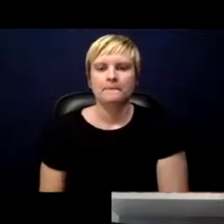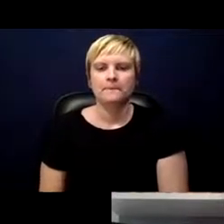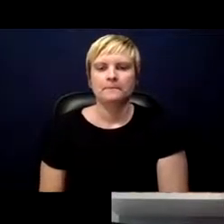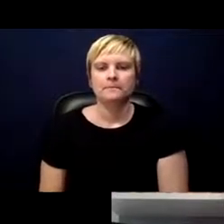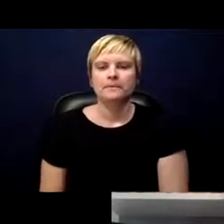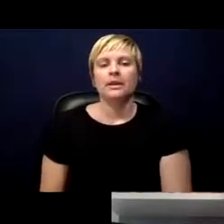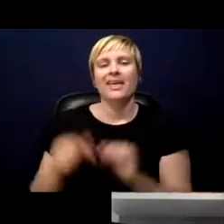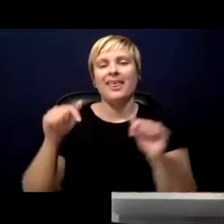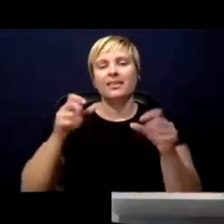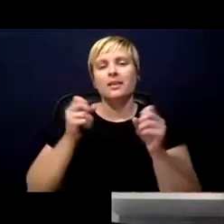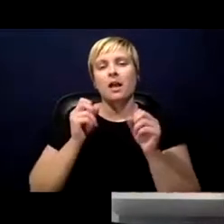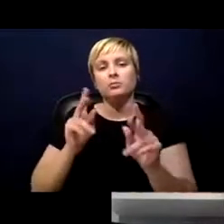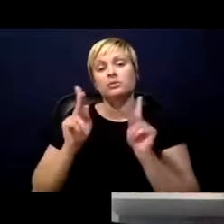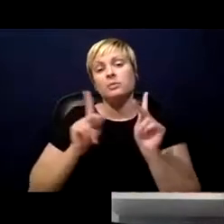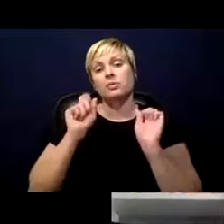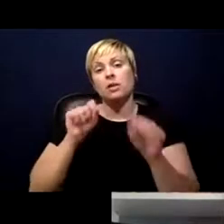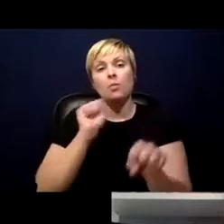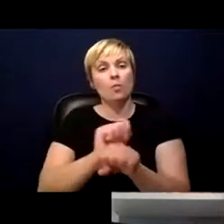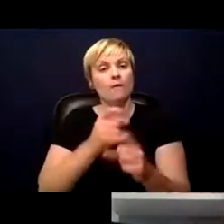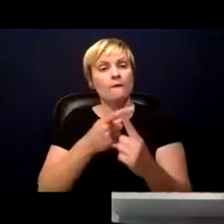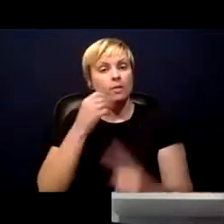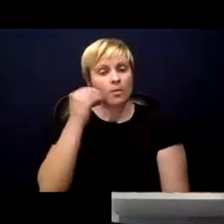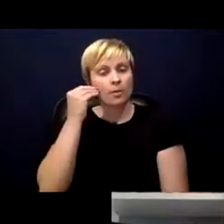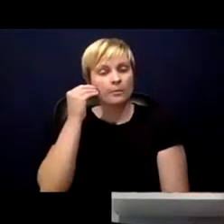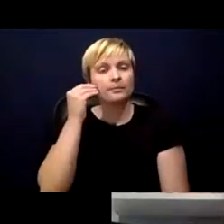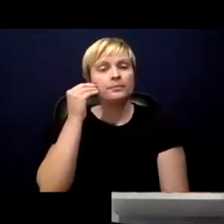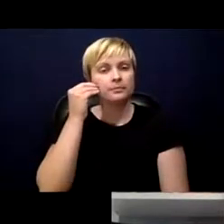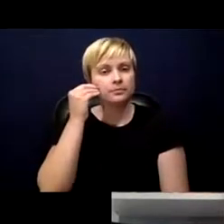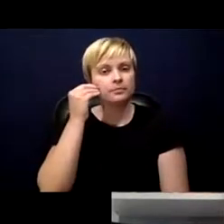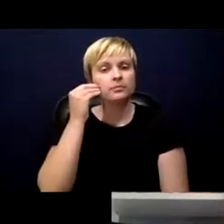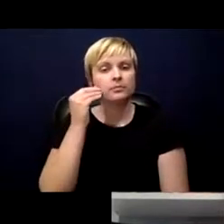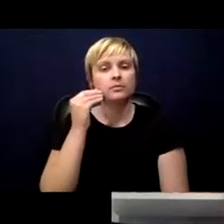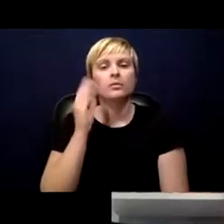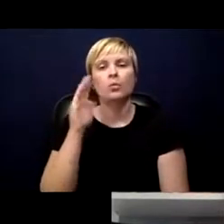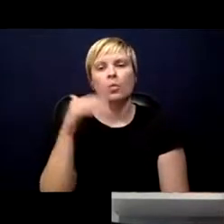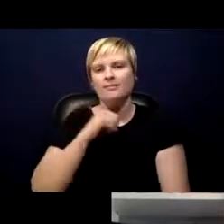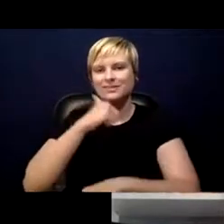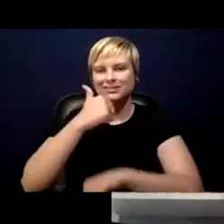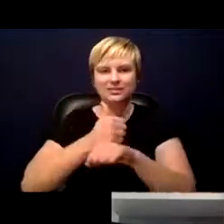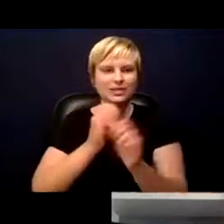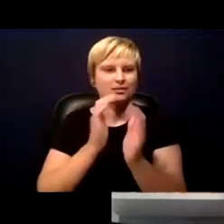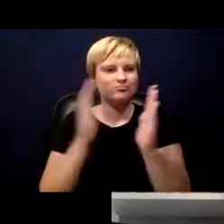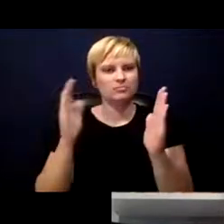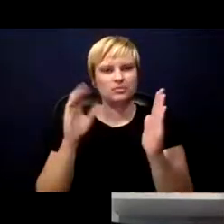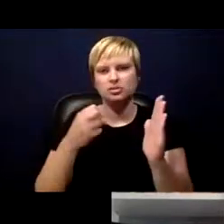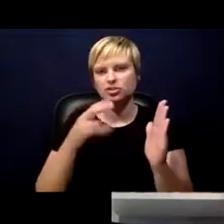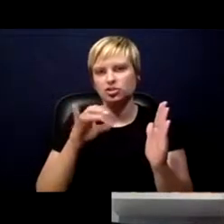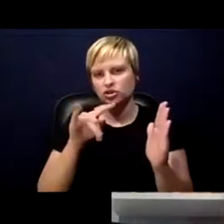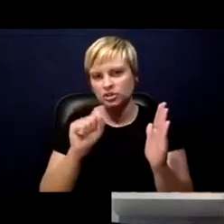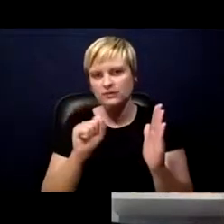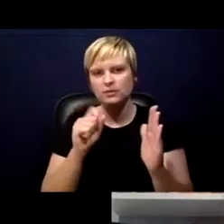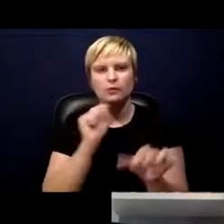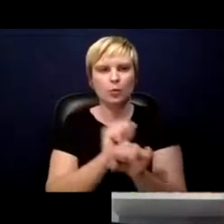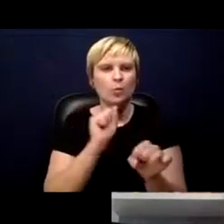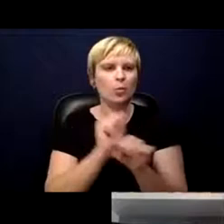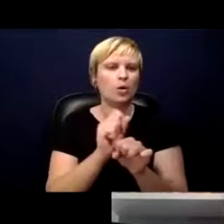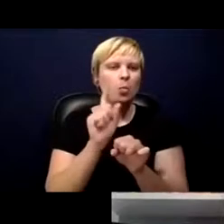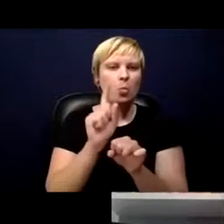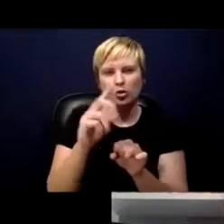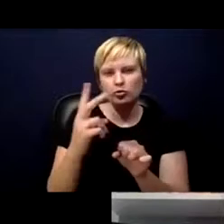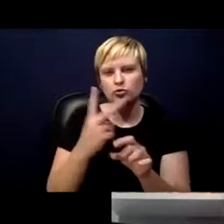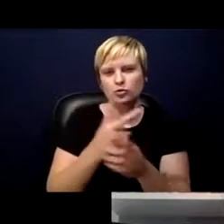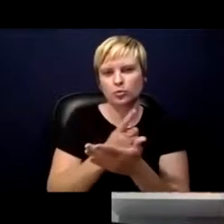people to work from home and there will be set work shifts scheduled for one or two weeks in advance. So